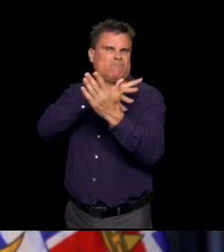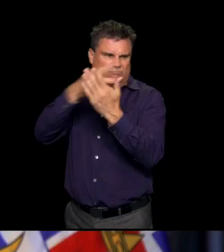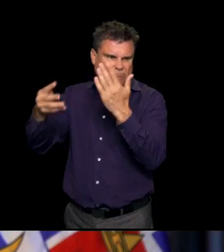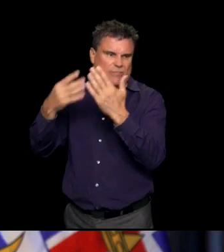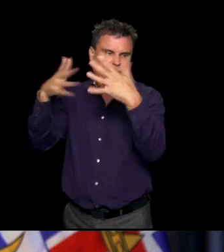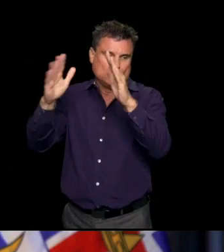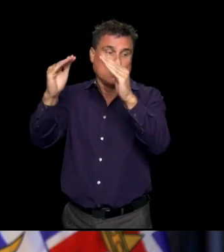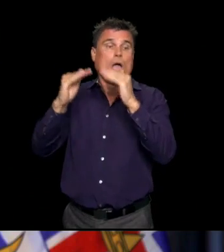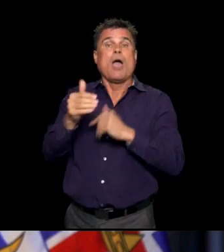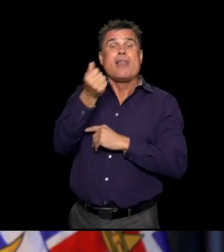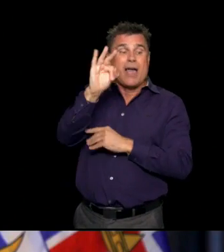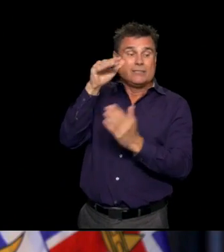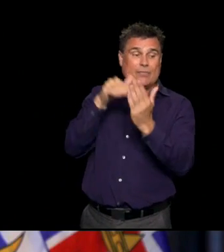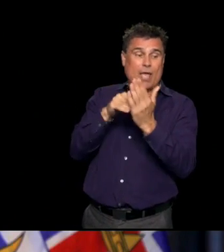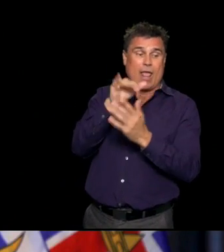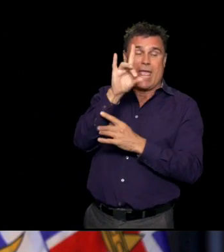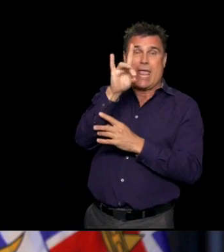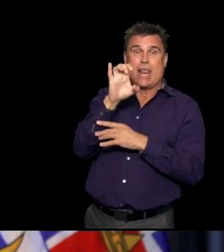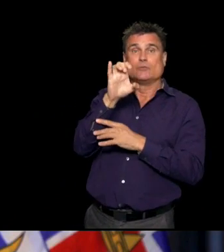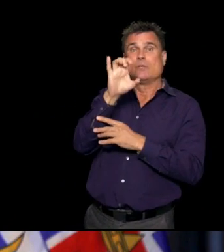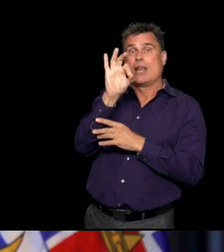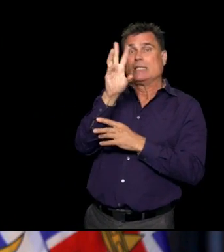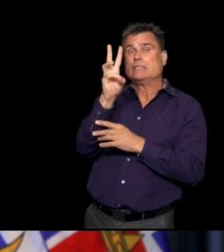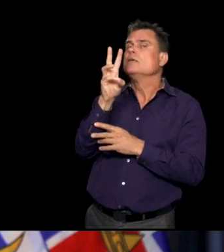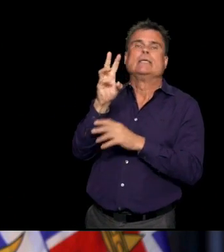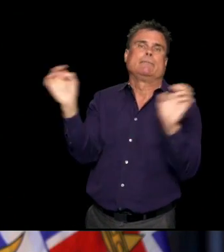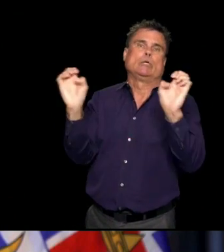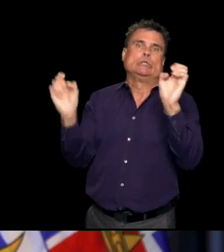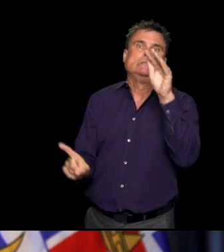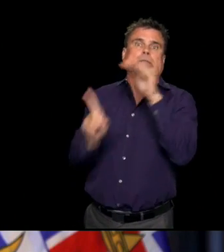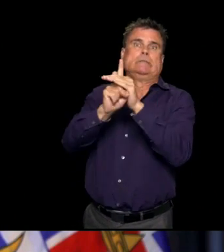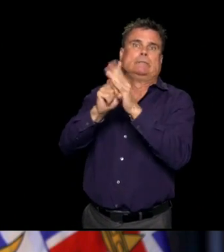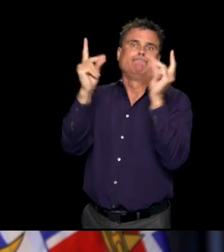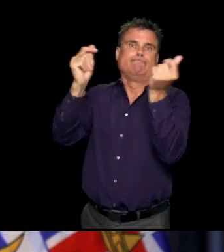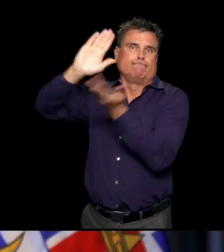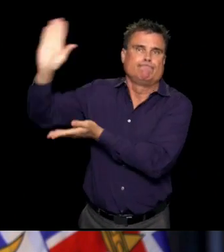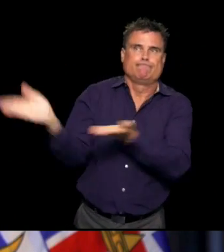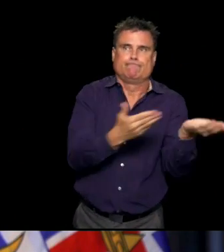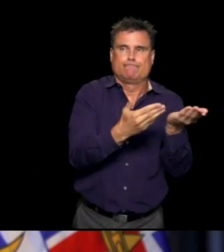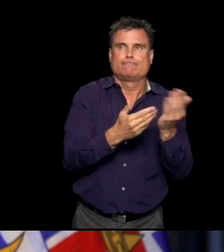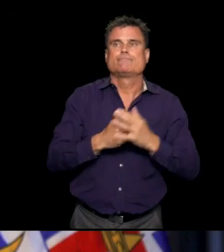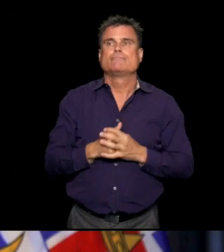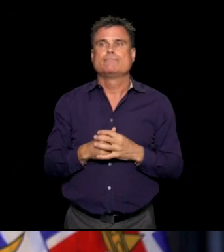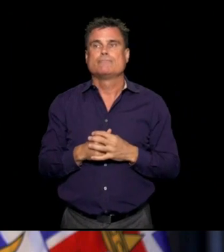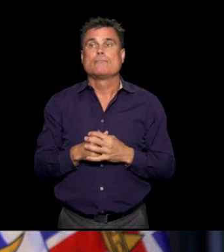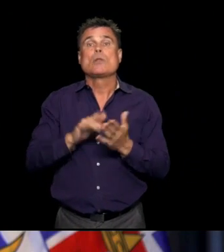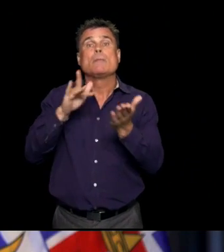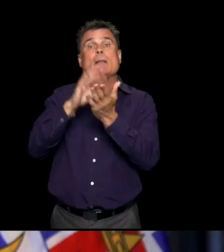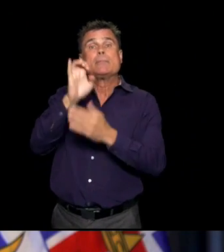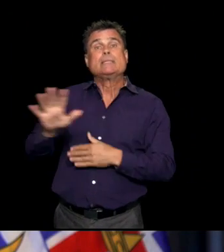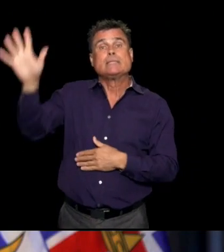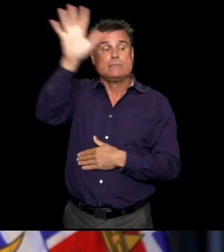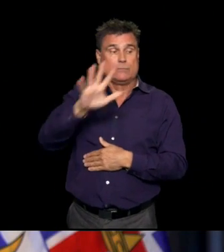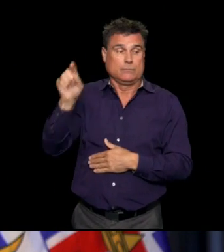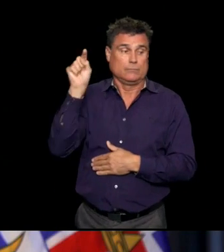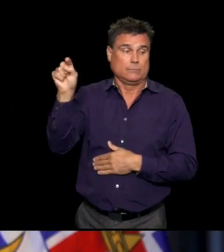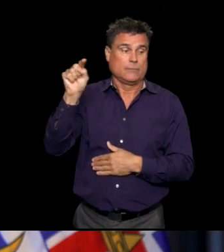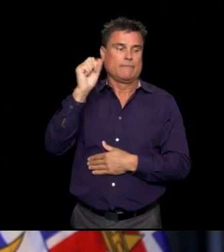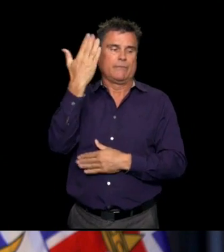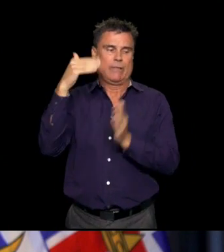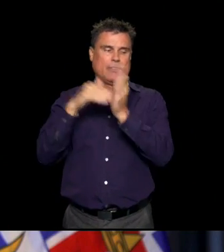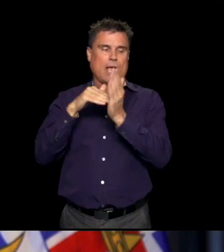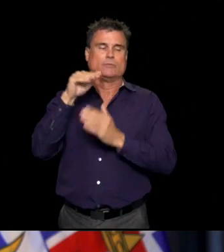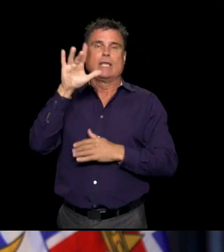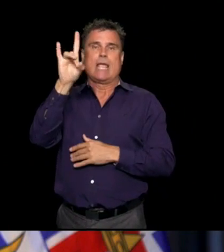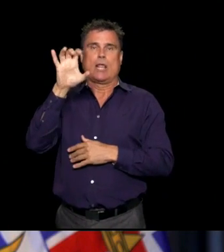surgeries. That's 15,000 in coming months. That's 870 in interior health. 23,592